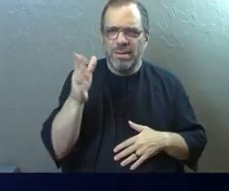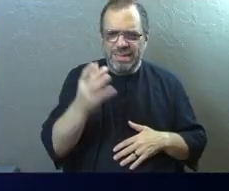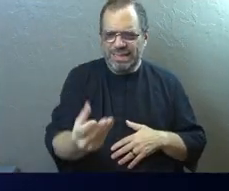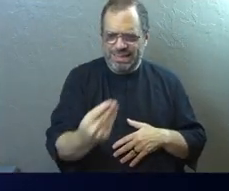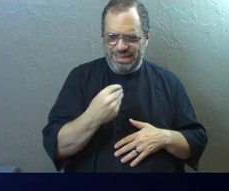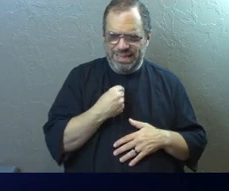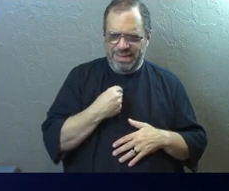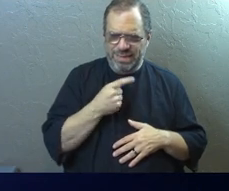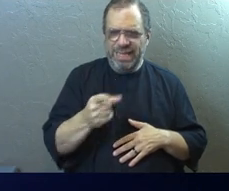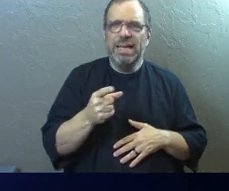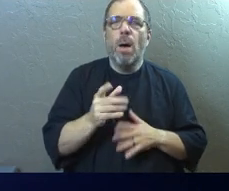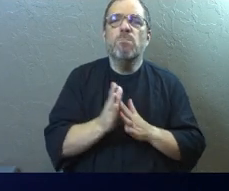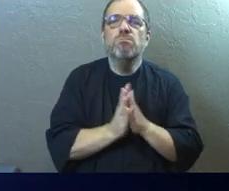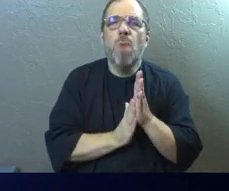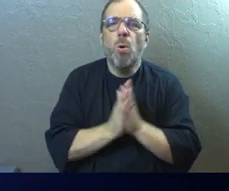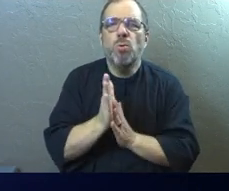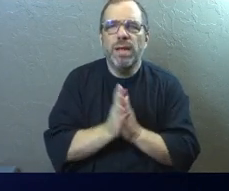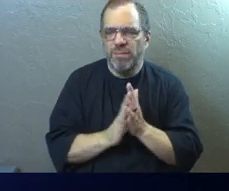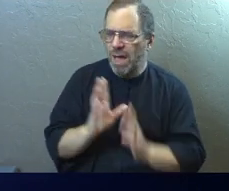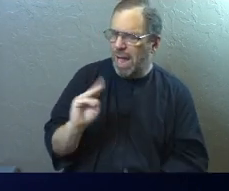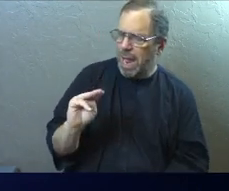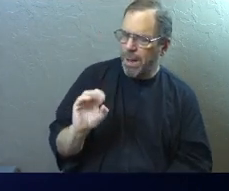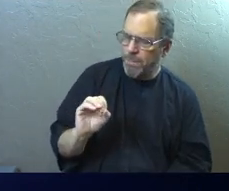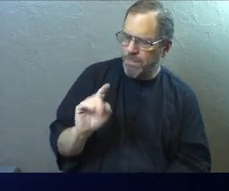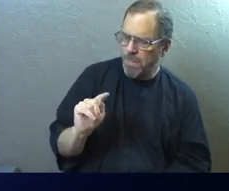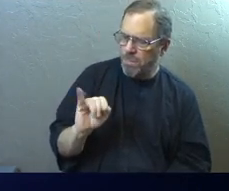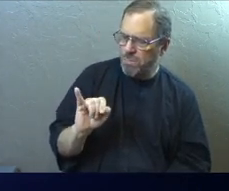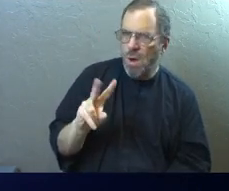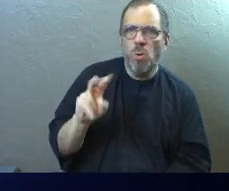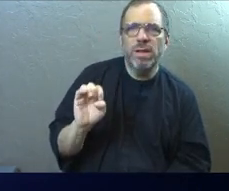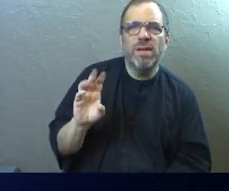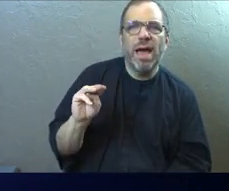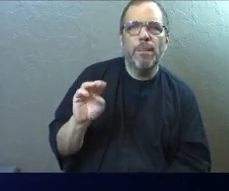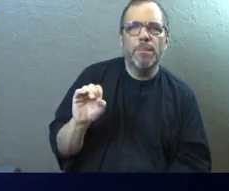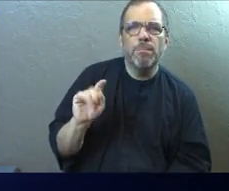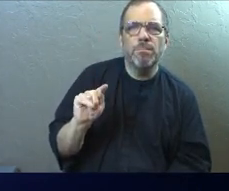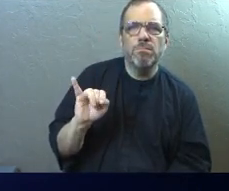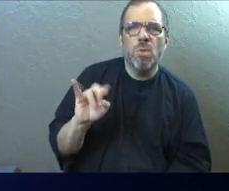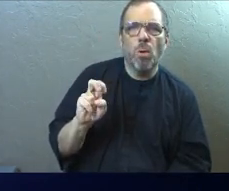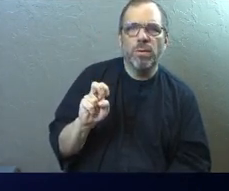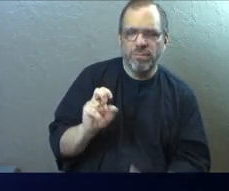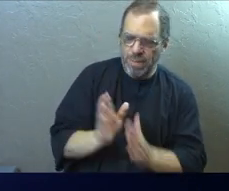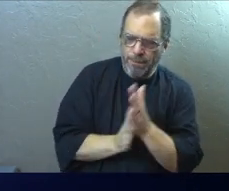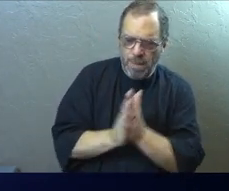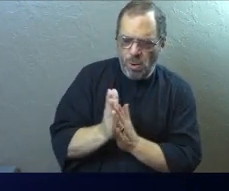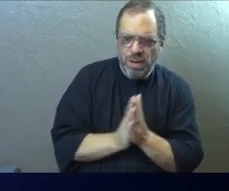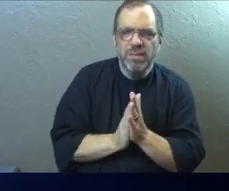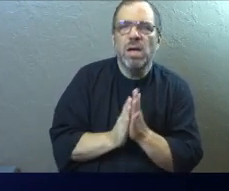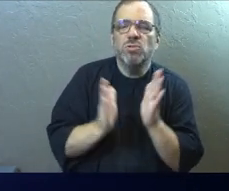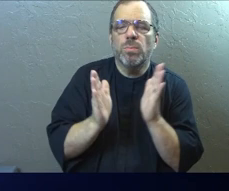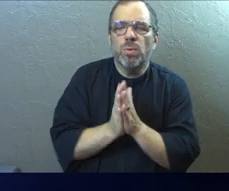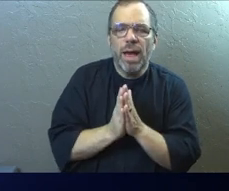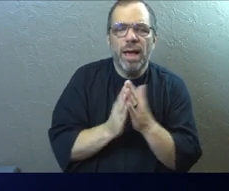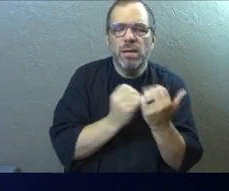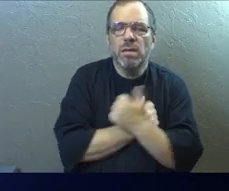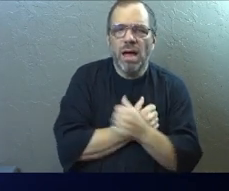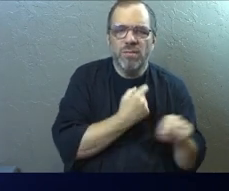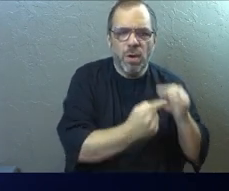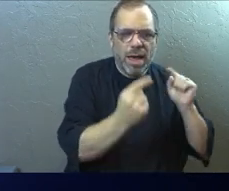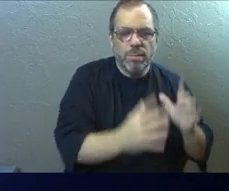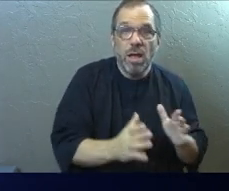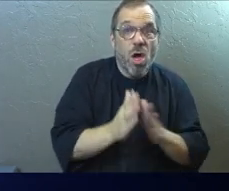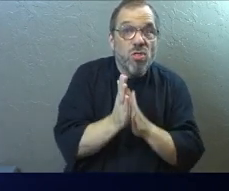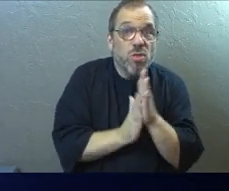he gives us his motive. He says, here's your motive for loving enemies and praying for enemies. The